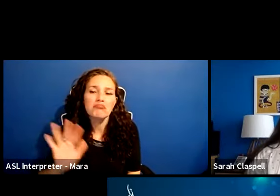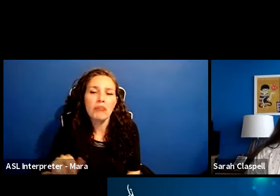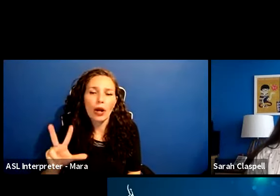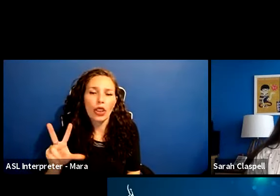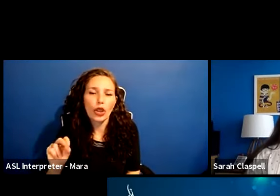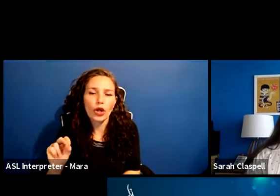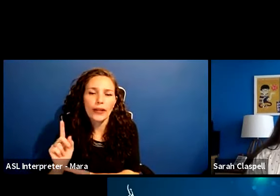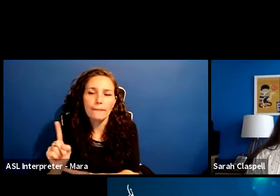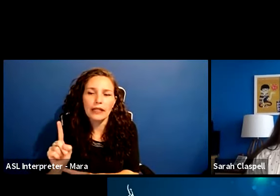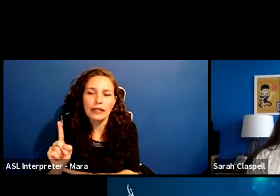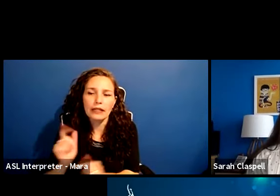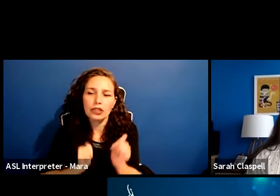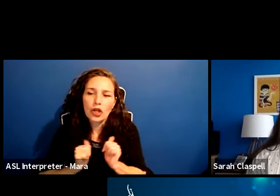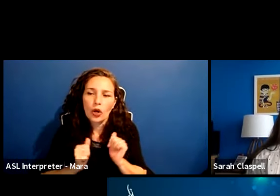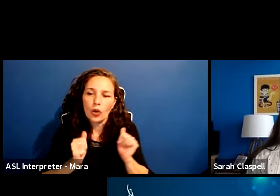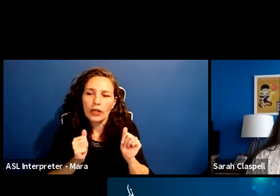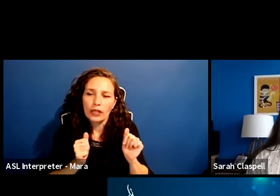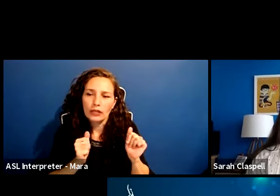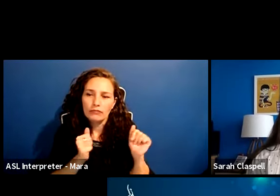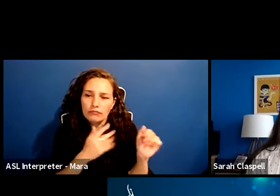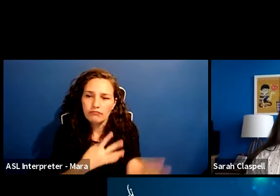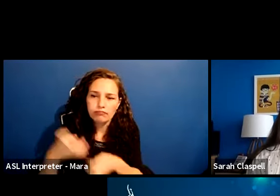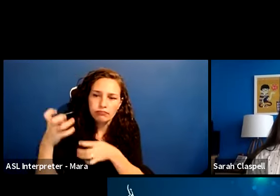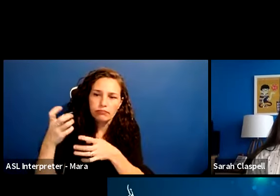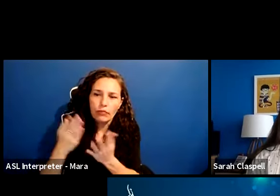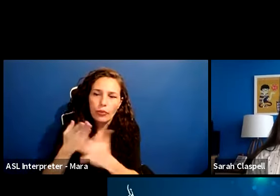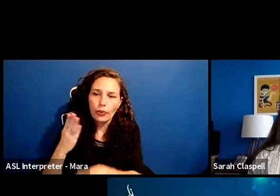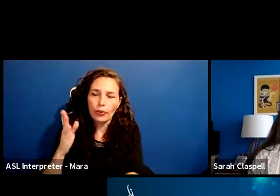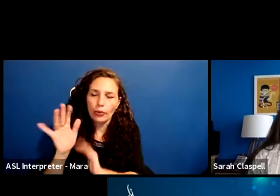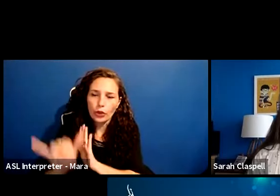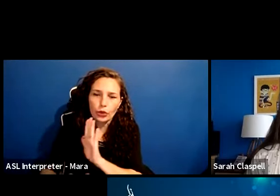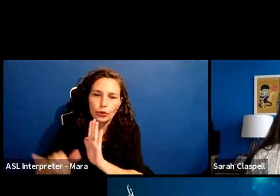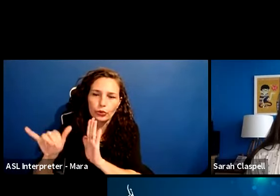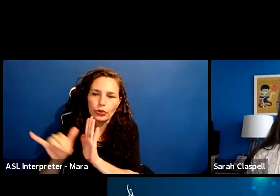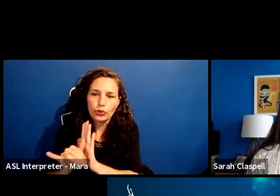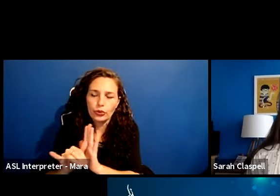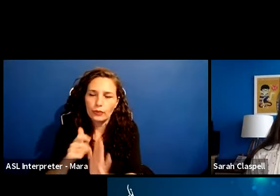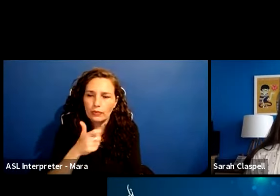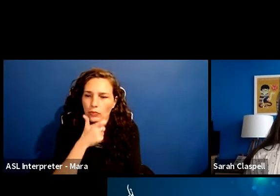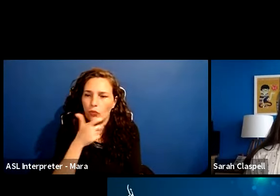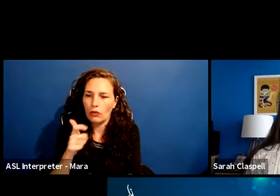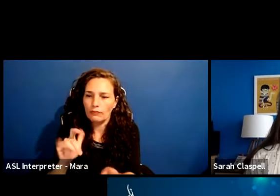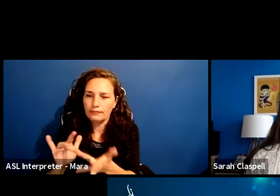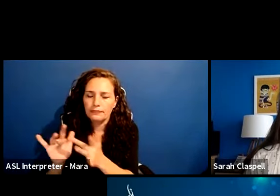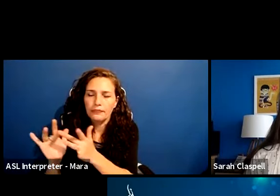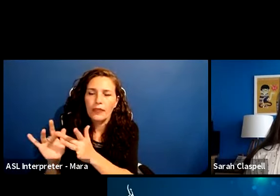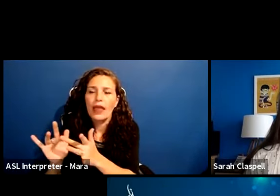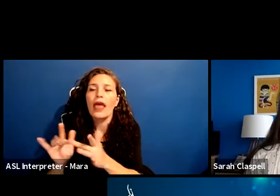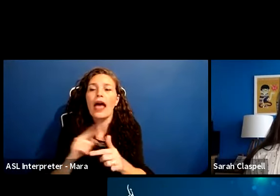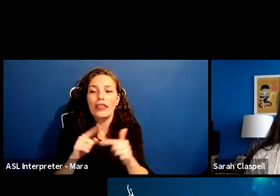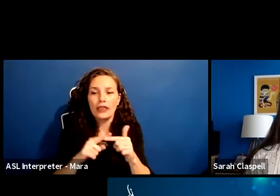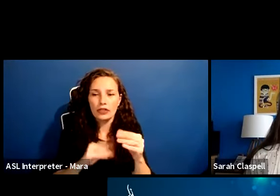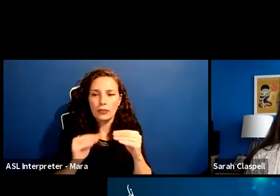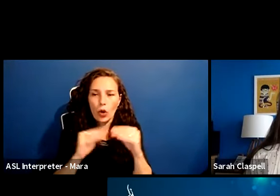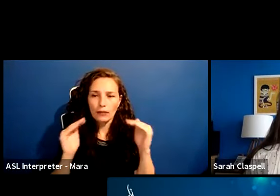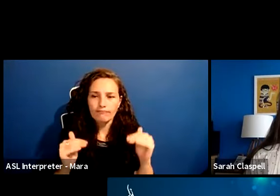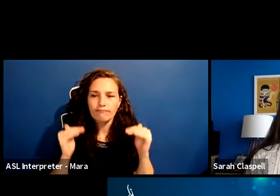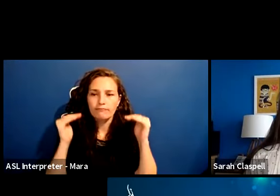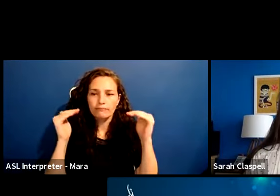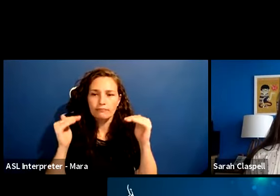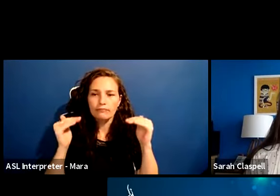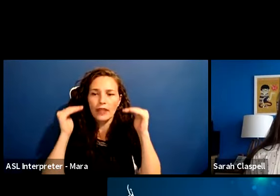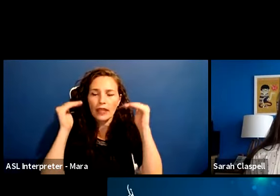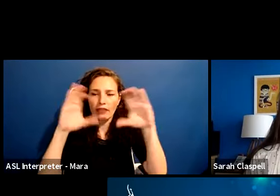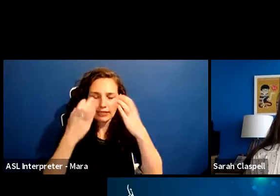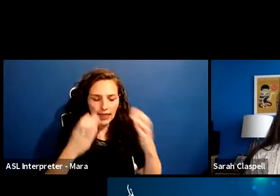that we broadcast through our YouTube, uh, Then beyond that, there are, um, advanced classes and, um,